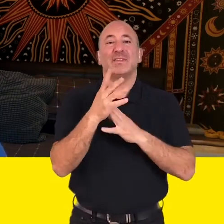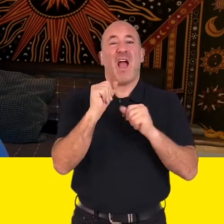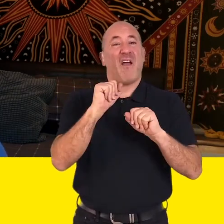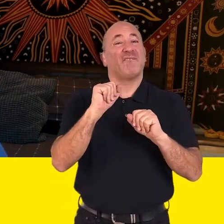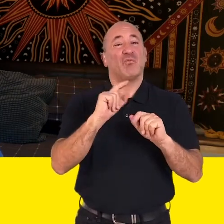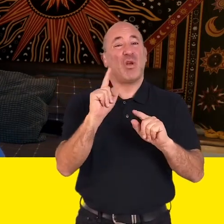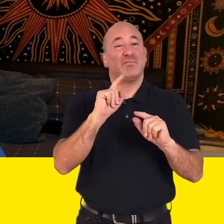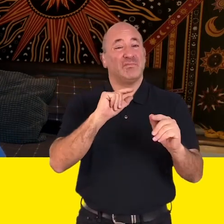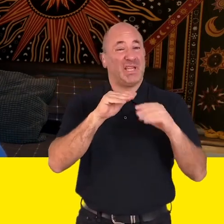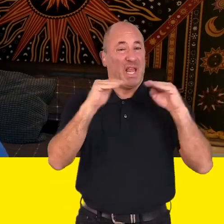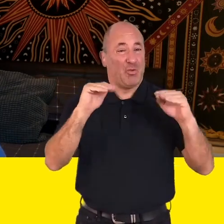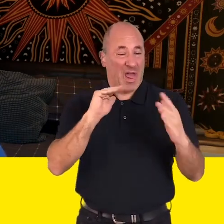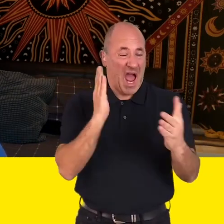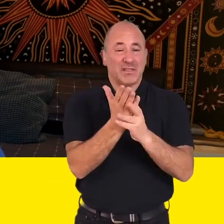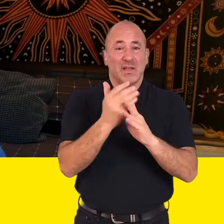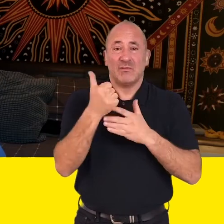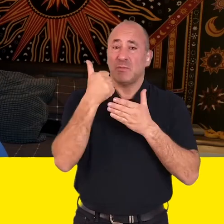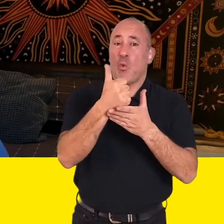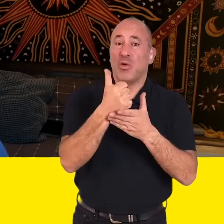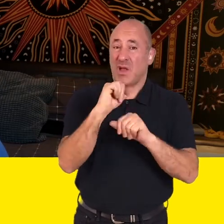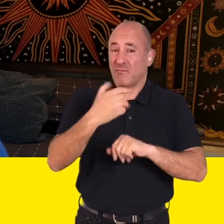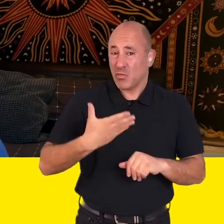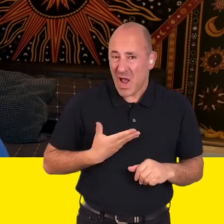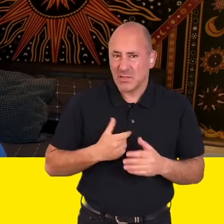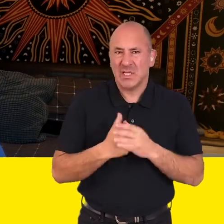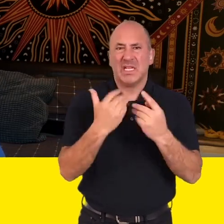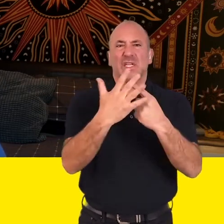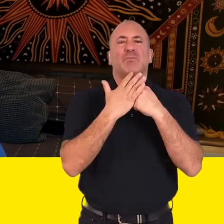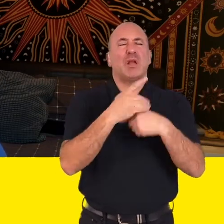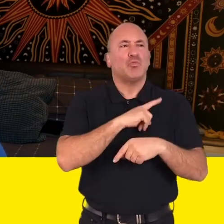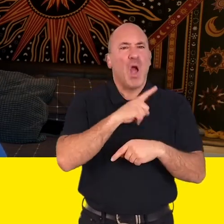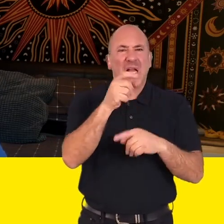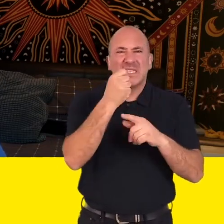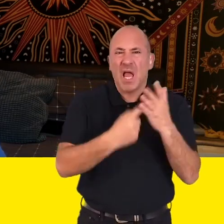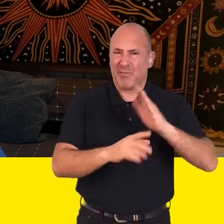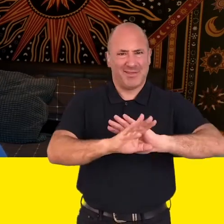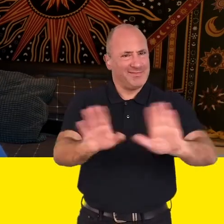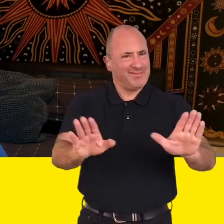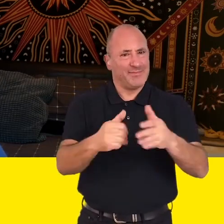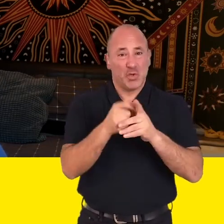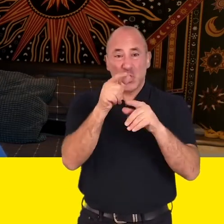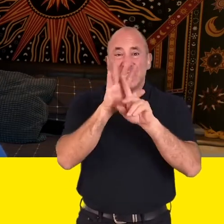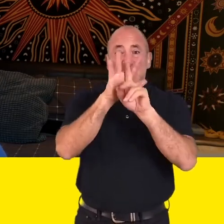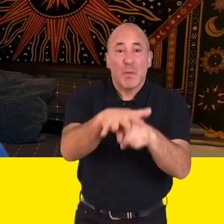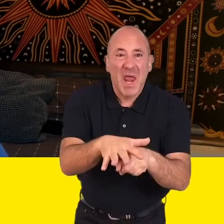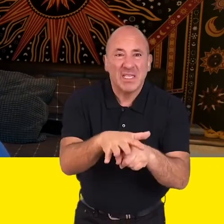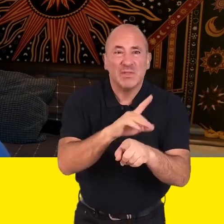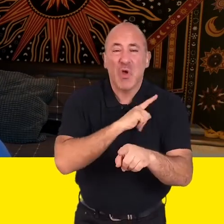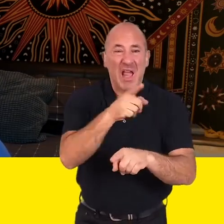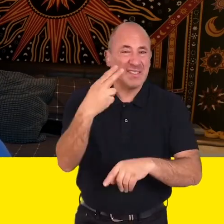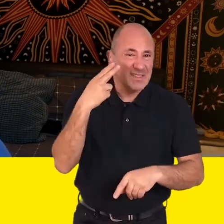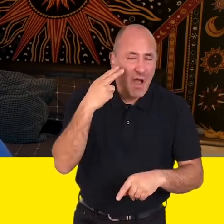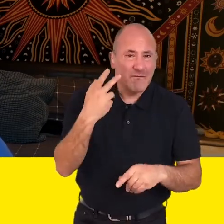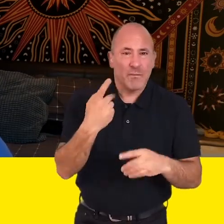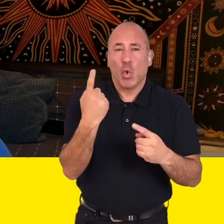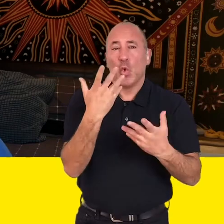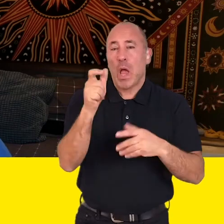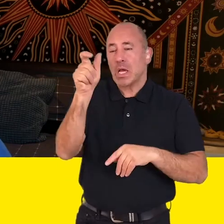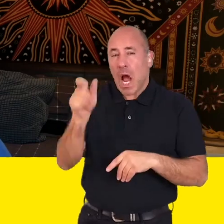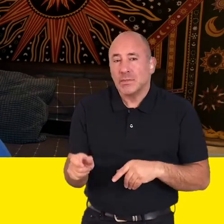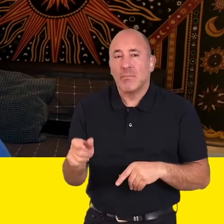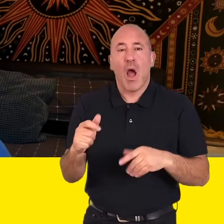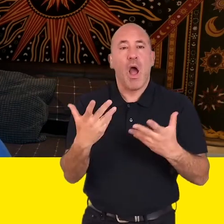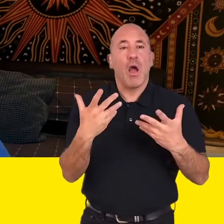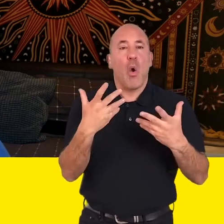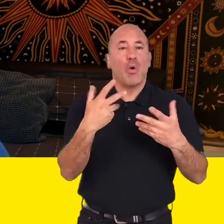to equal access support and you should not be discriminated against because of your disability. If you are discriminated against because of your deafness by a